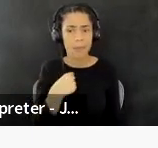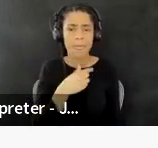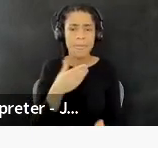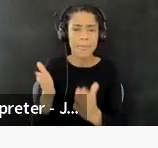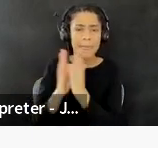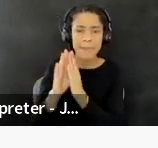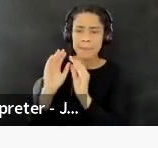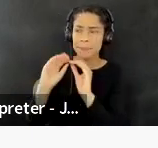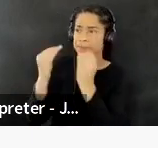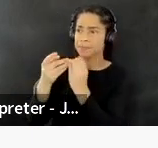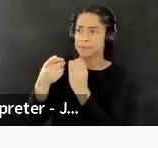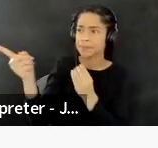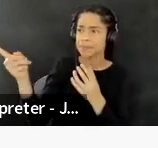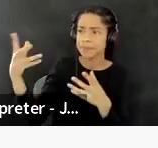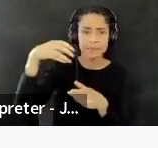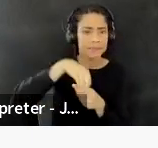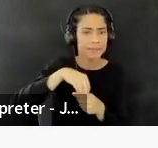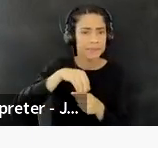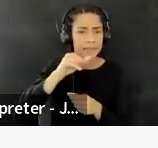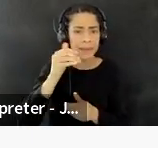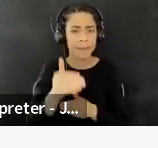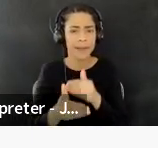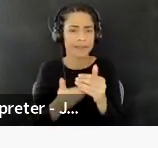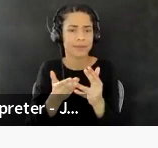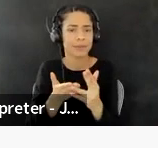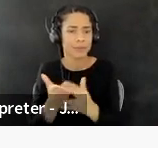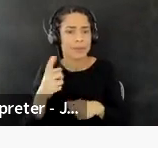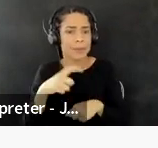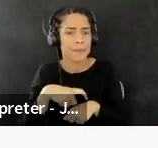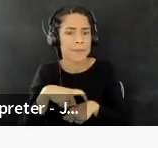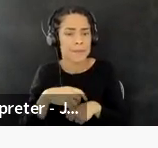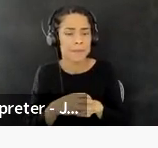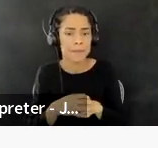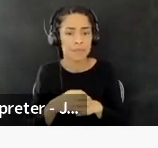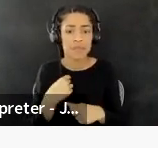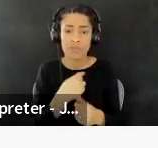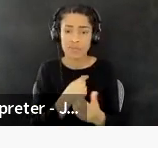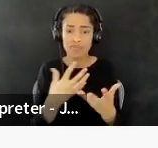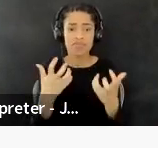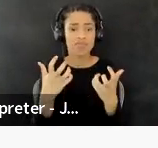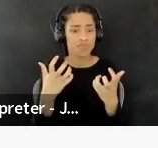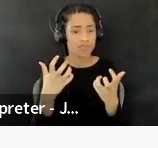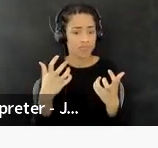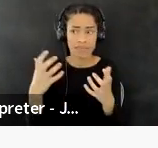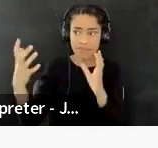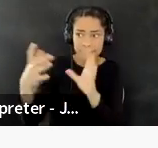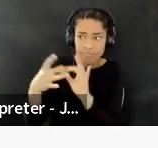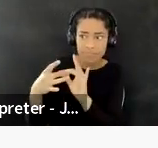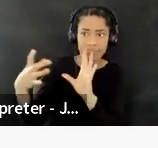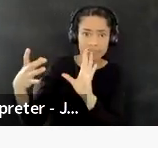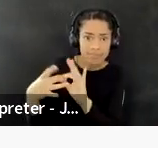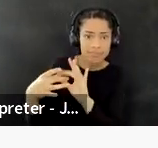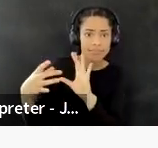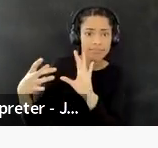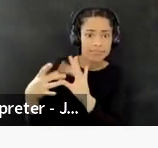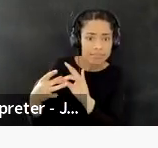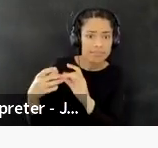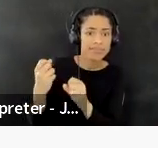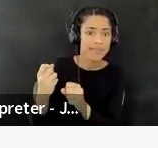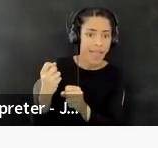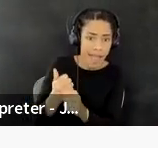evaluative process over time, and we do want to engage with you year after year after year.